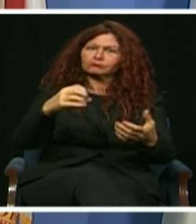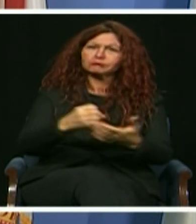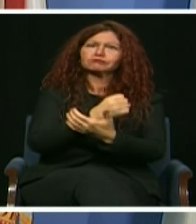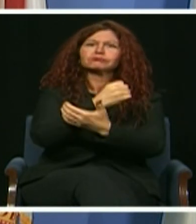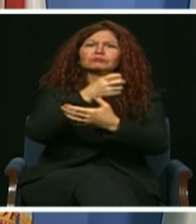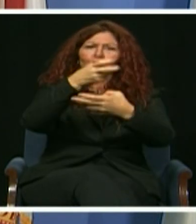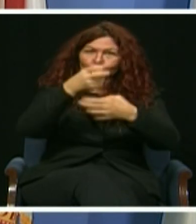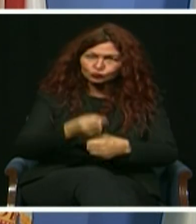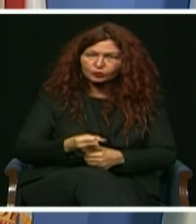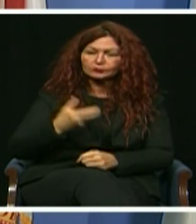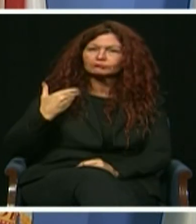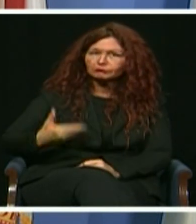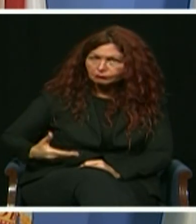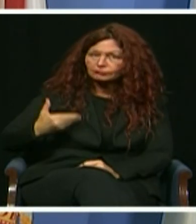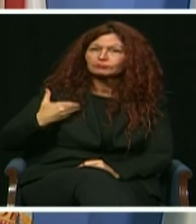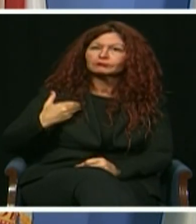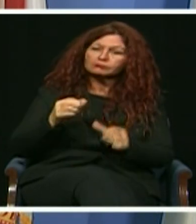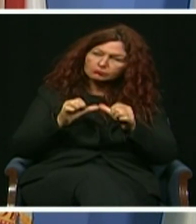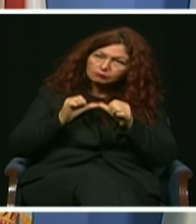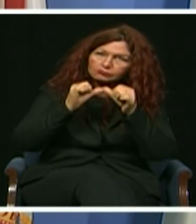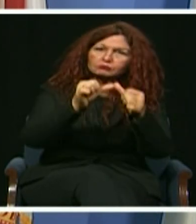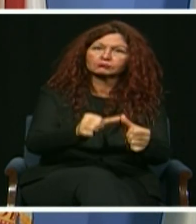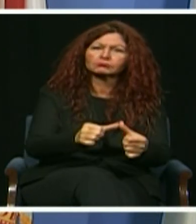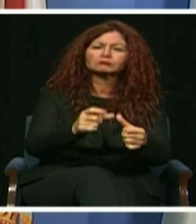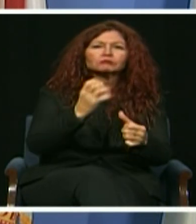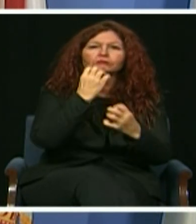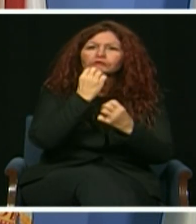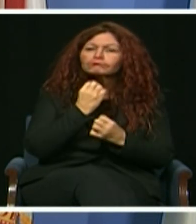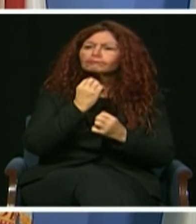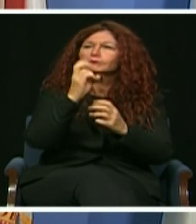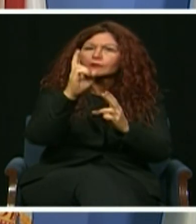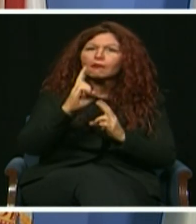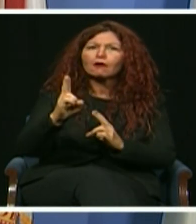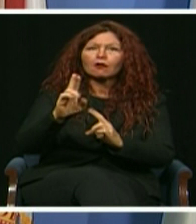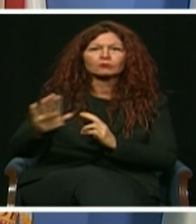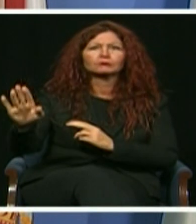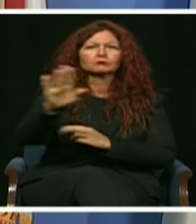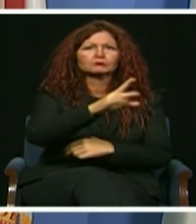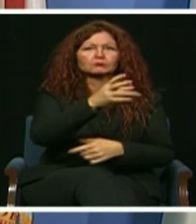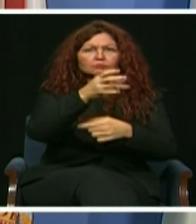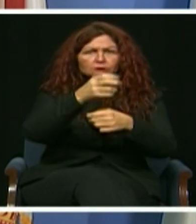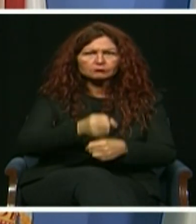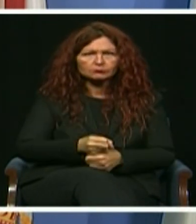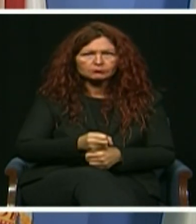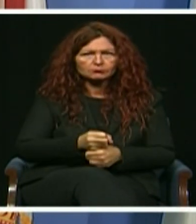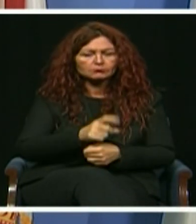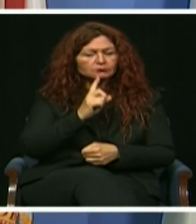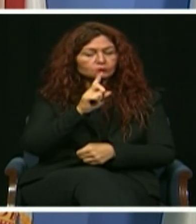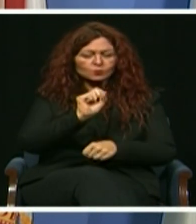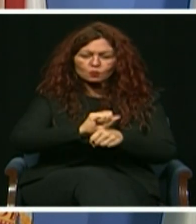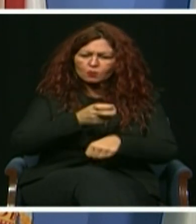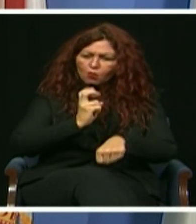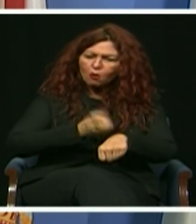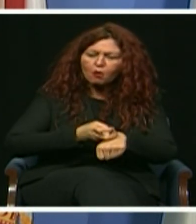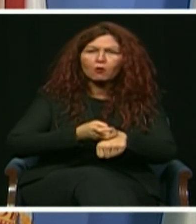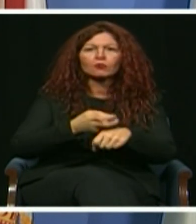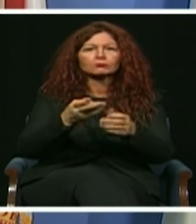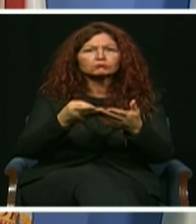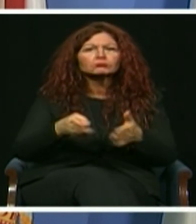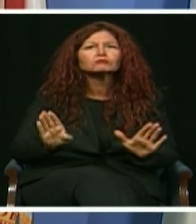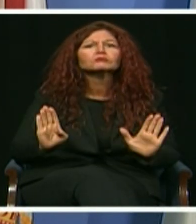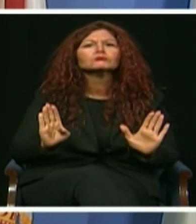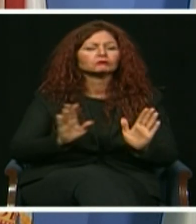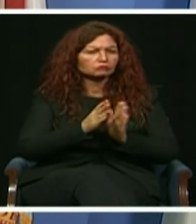I will honor that trust by serving you with honesty, transparency, relentless determination, and a